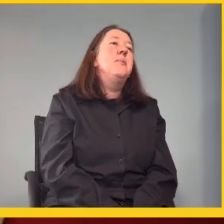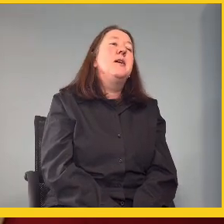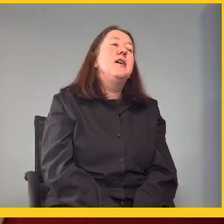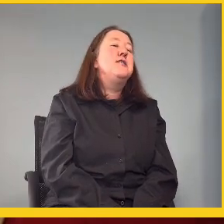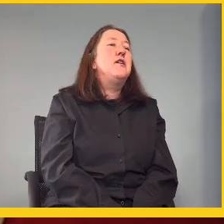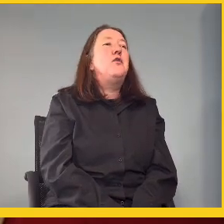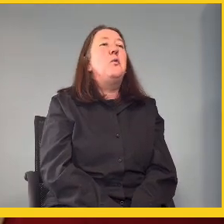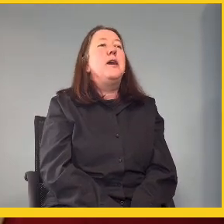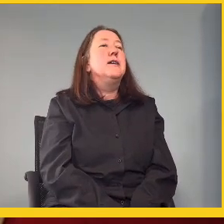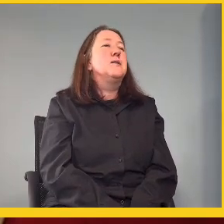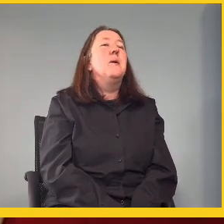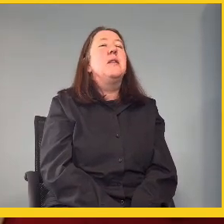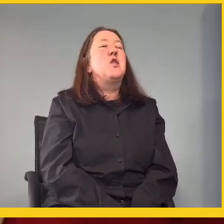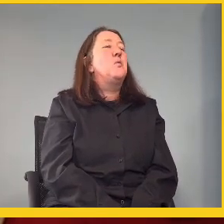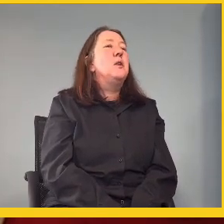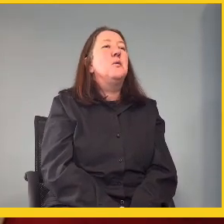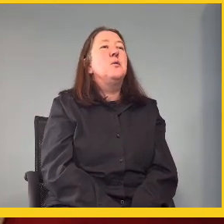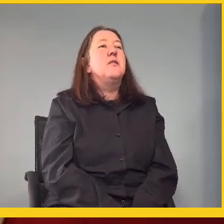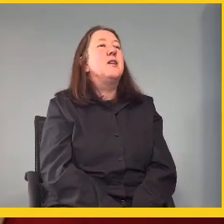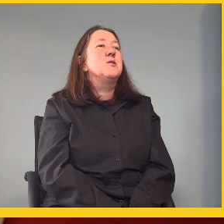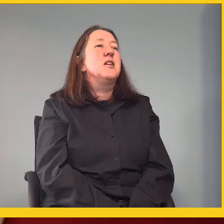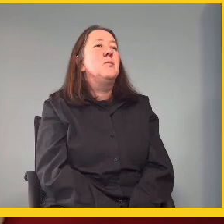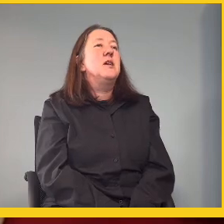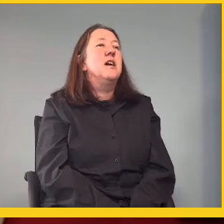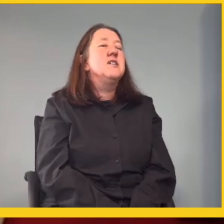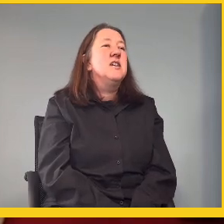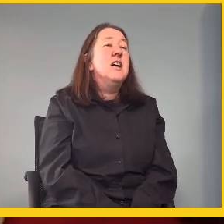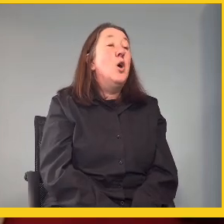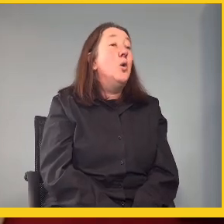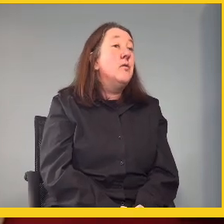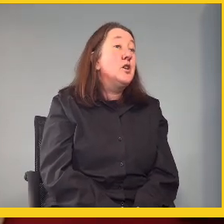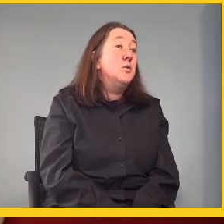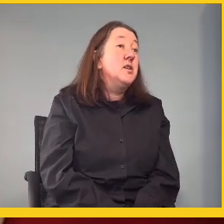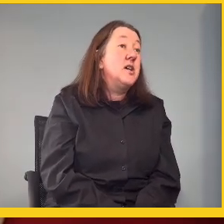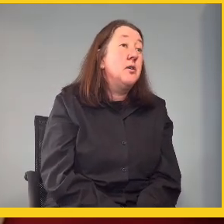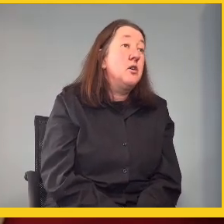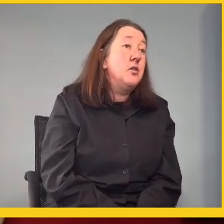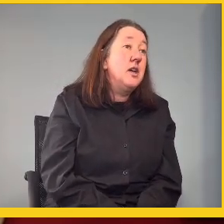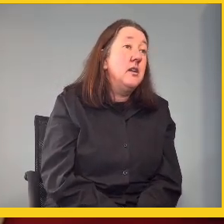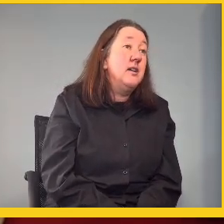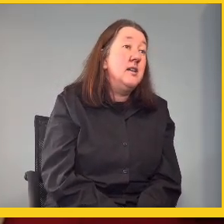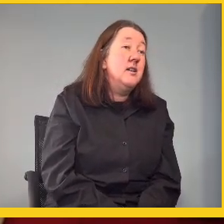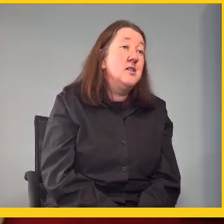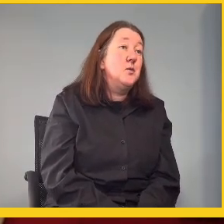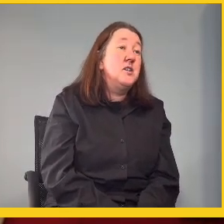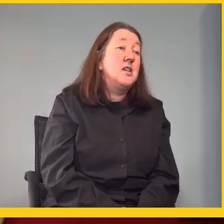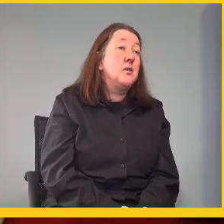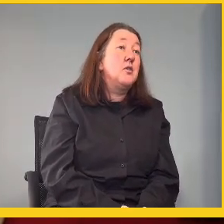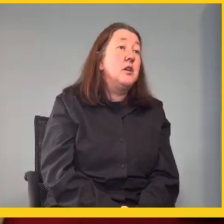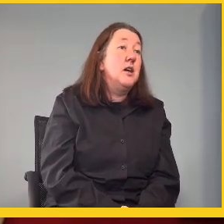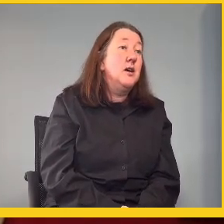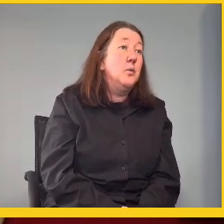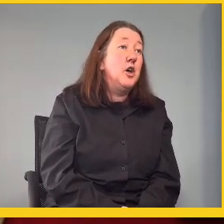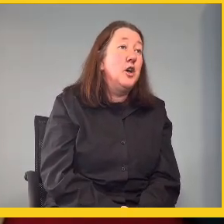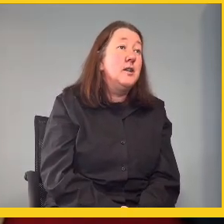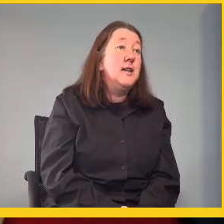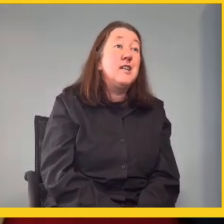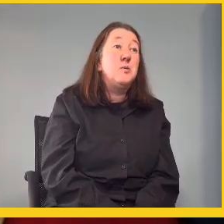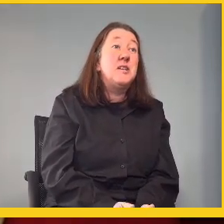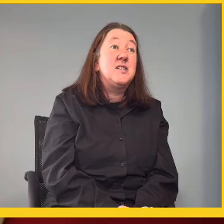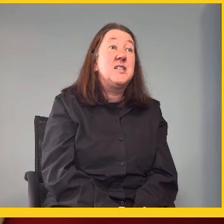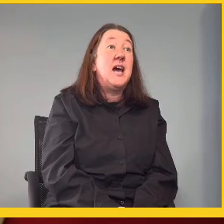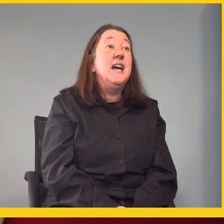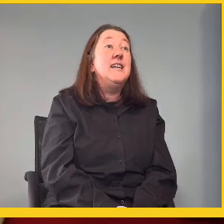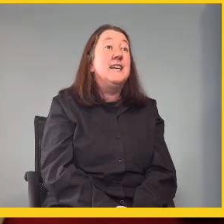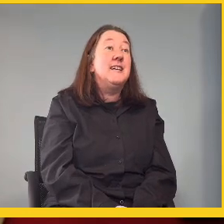in September, Deaf Awareness Month, we thought that was going to be the case. All of us were in South Korea, the leaders were in South Korea, and we heard